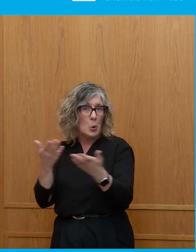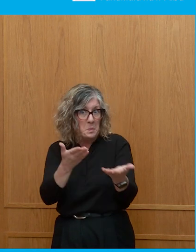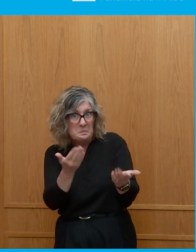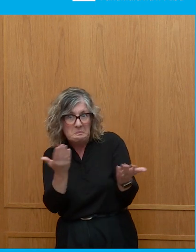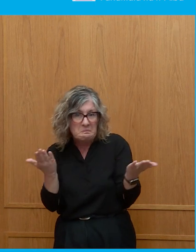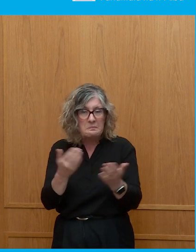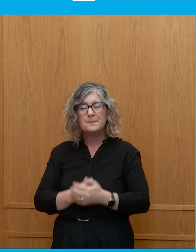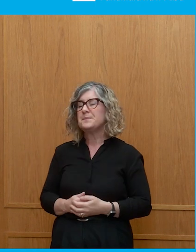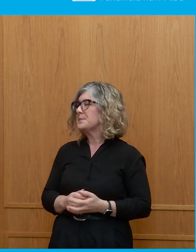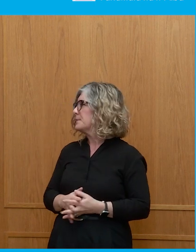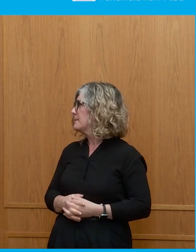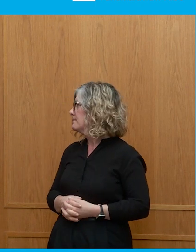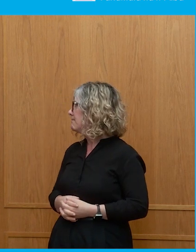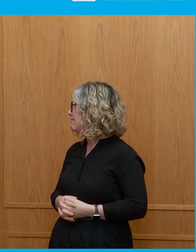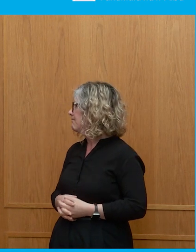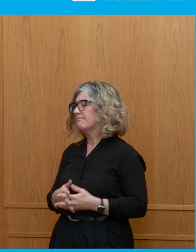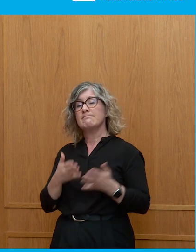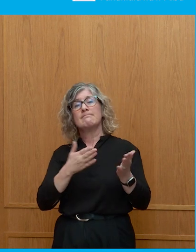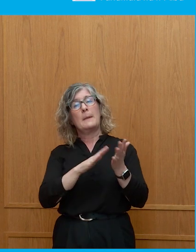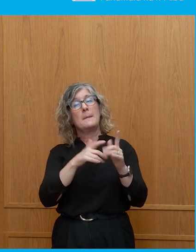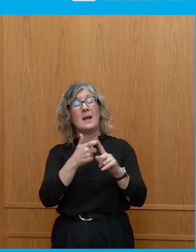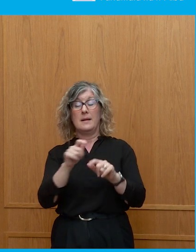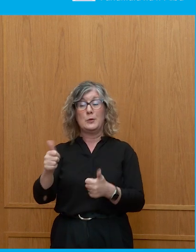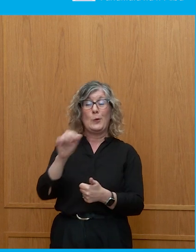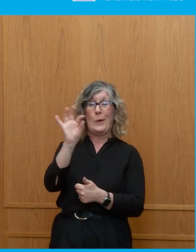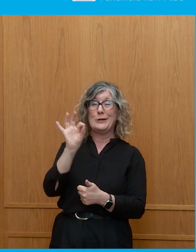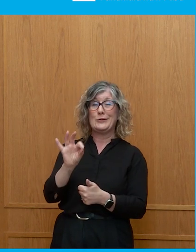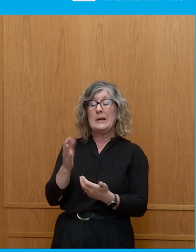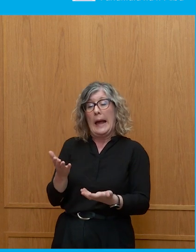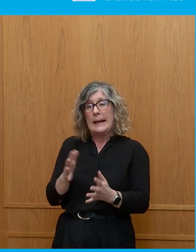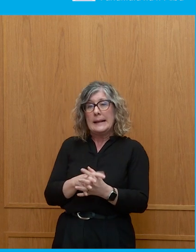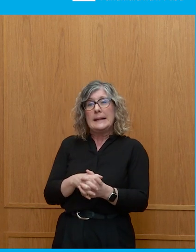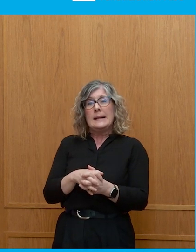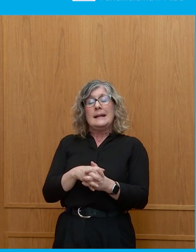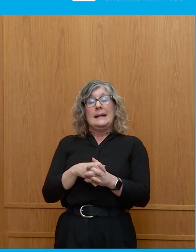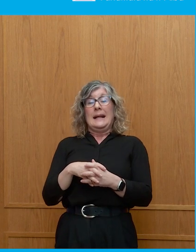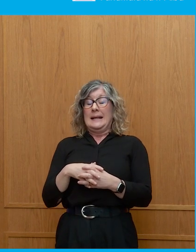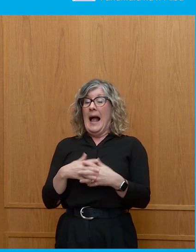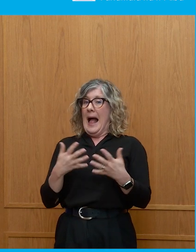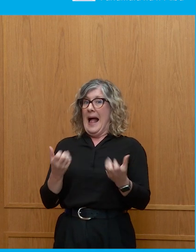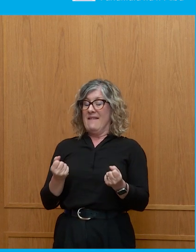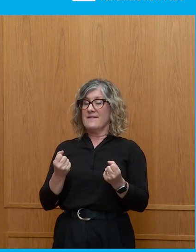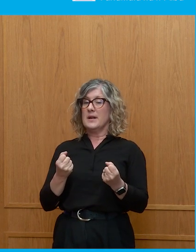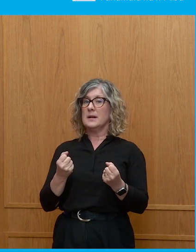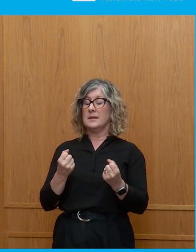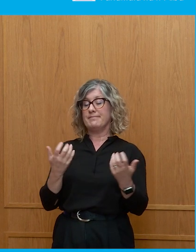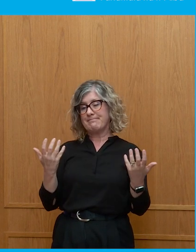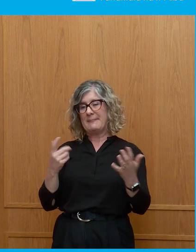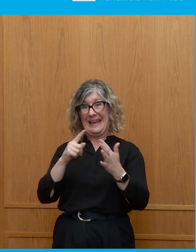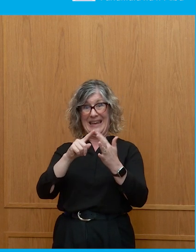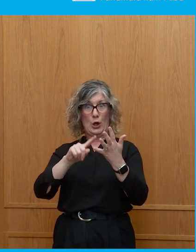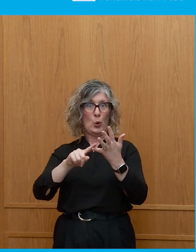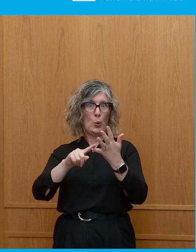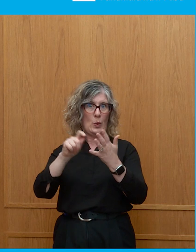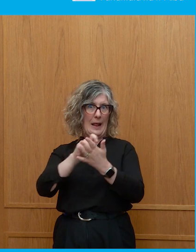Mark? Well, I mean, it's a great question. mean, obviously, there have been the EU election itself